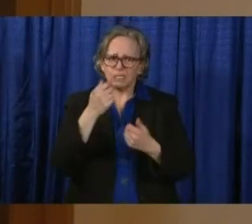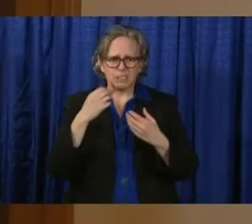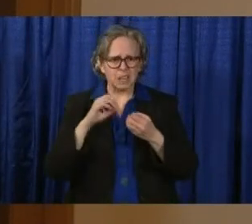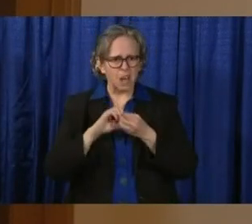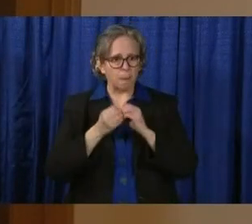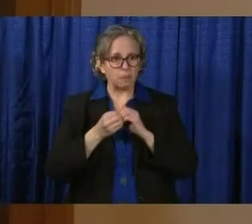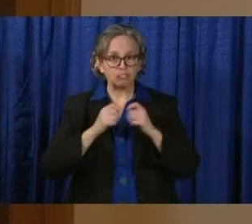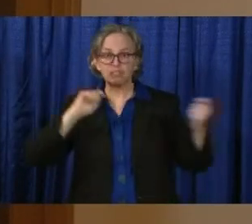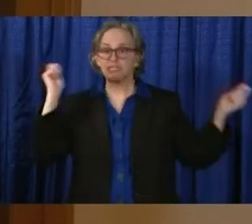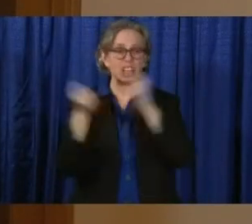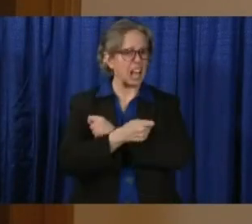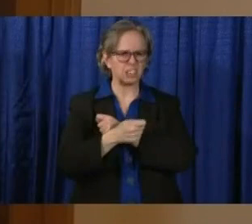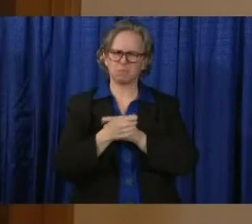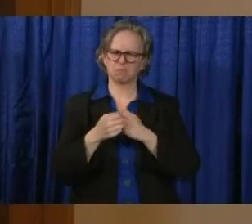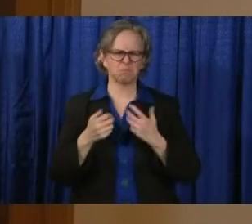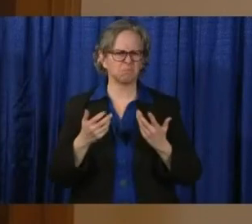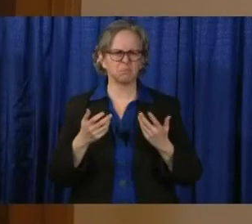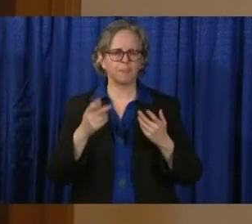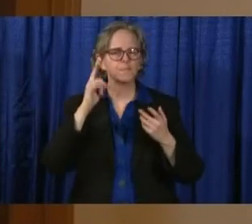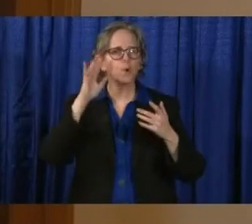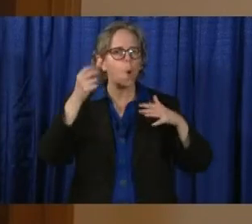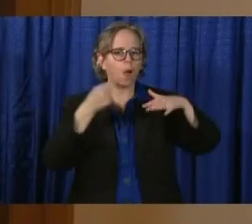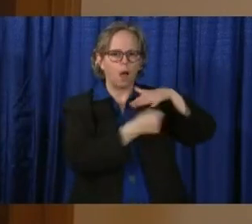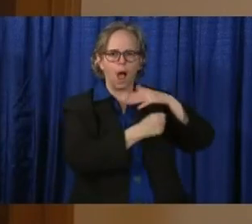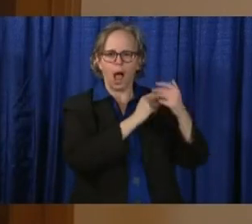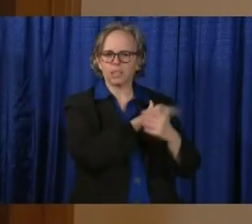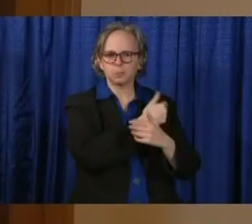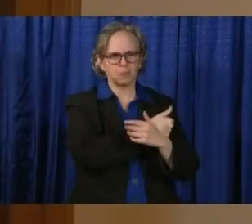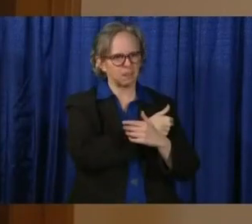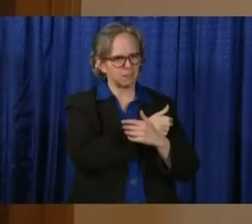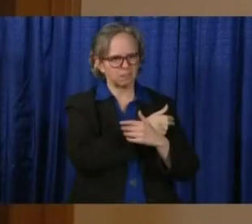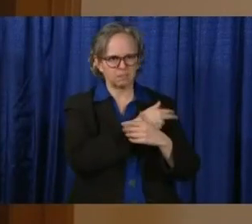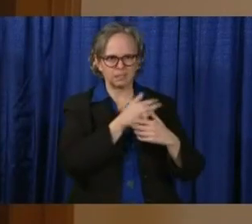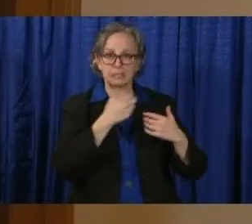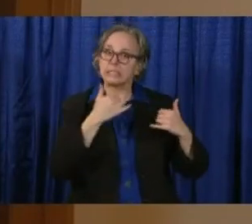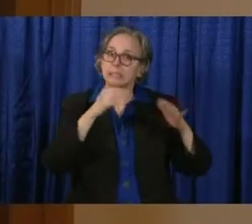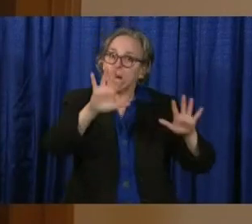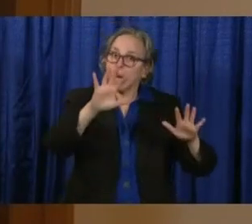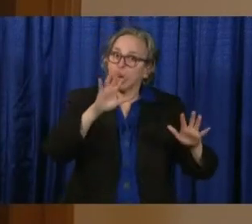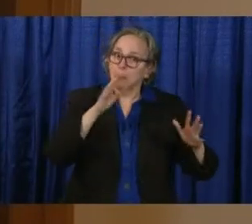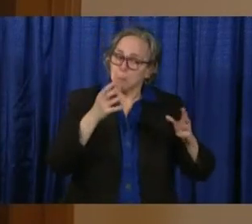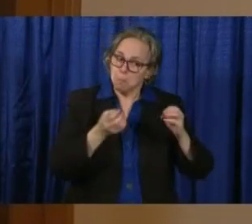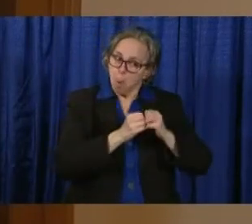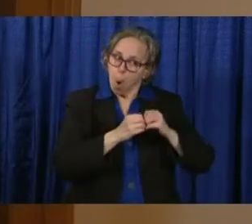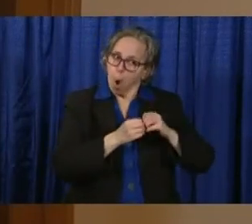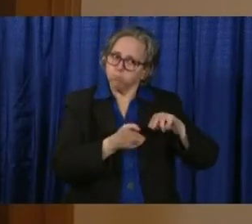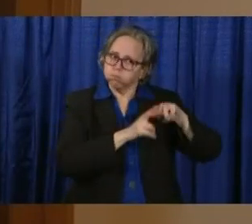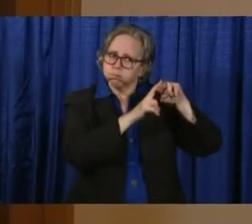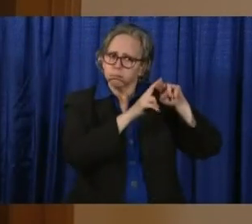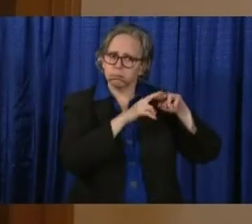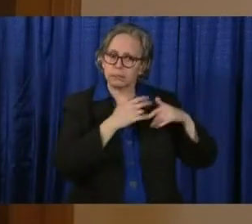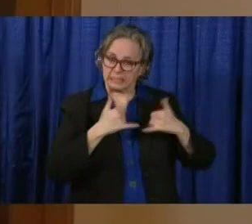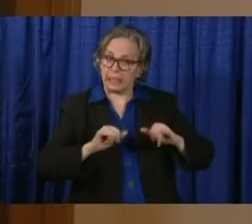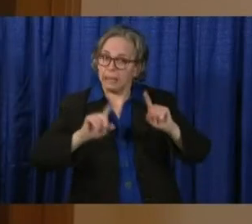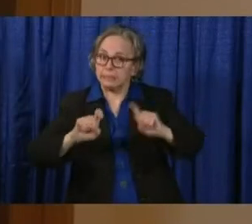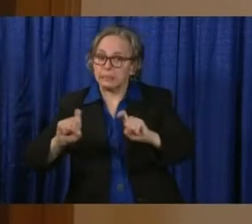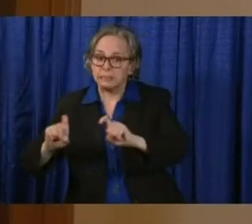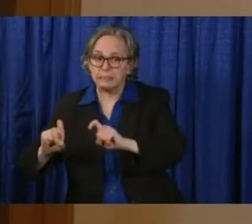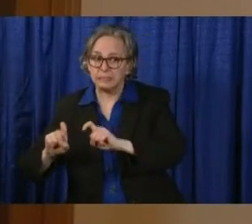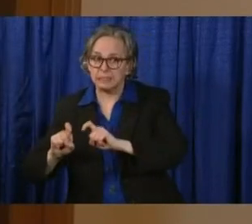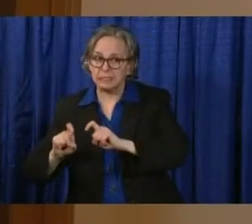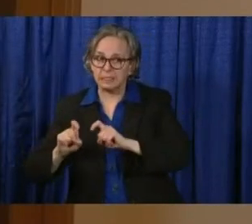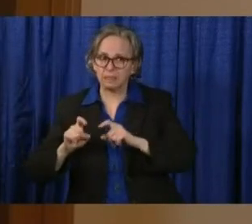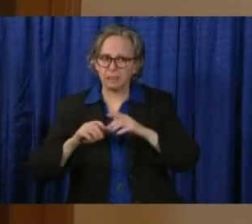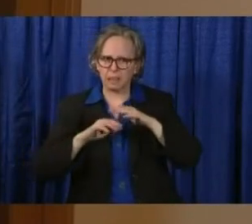hospitalizations. They're still quite high because mostly we're testing still with our limited resources and testing,